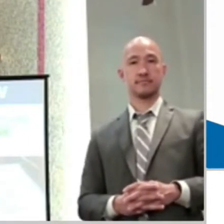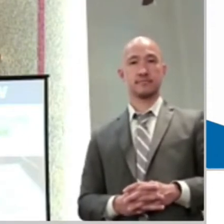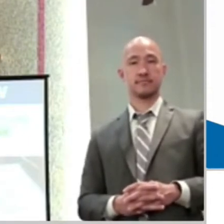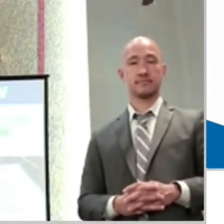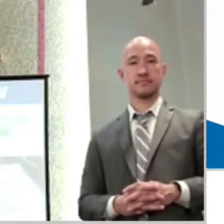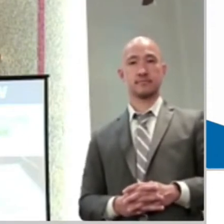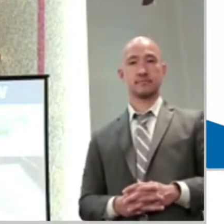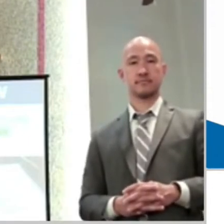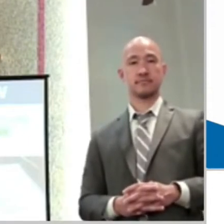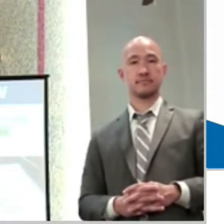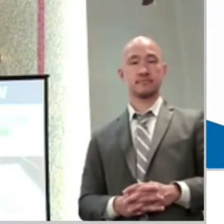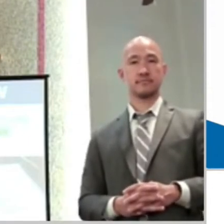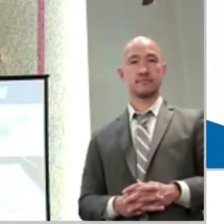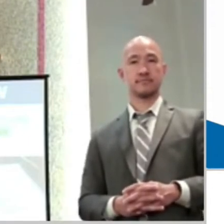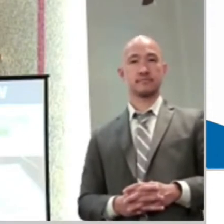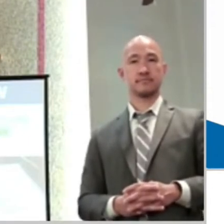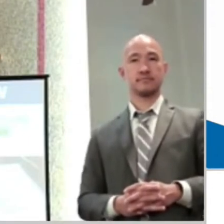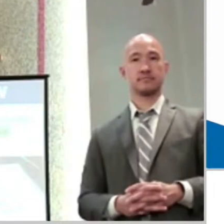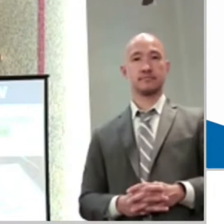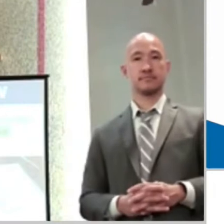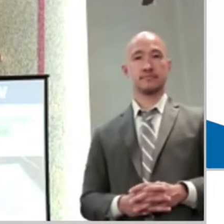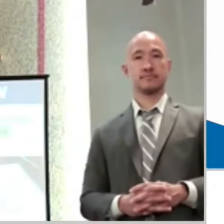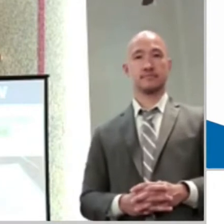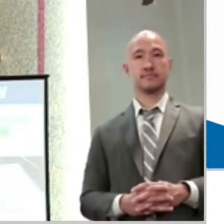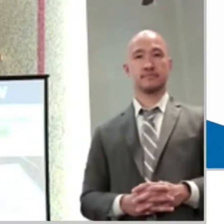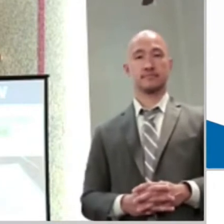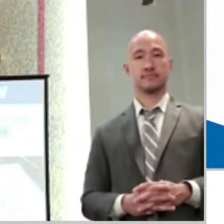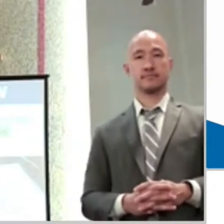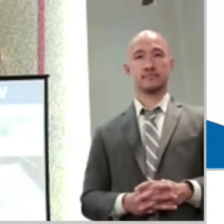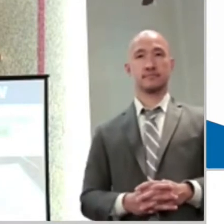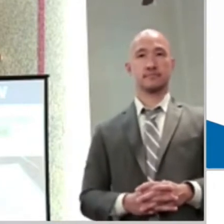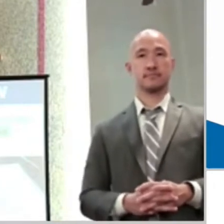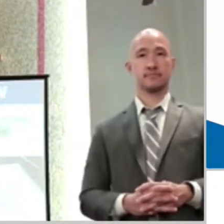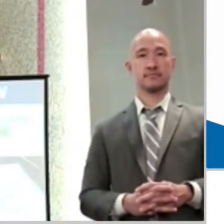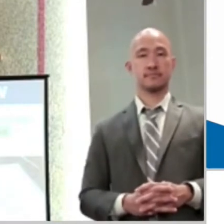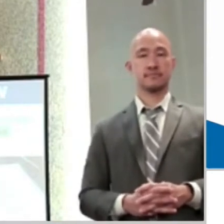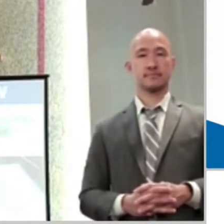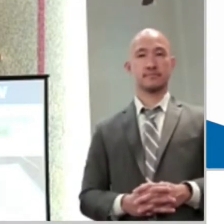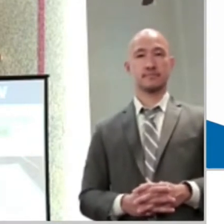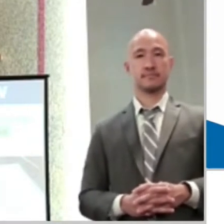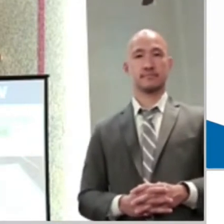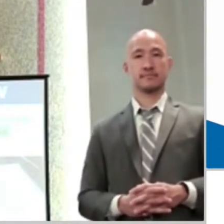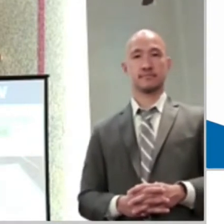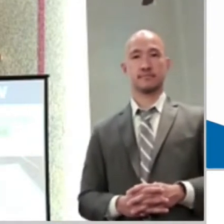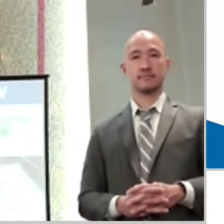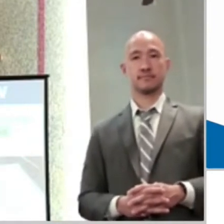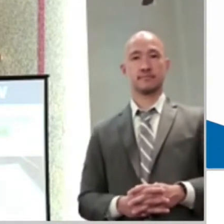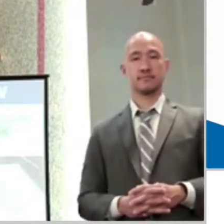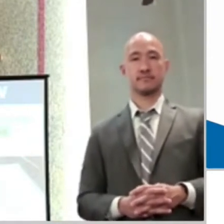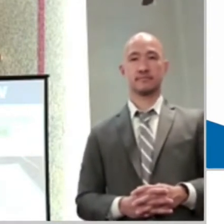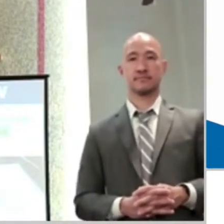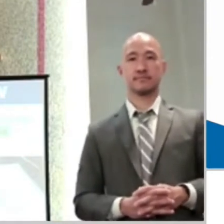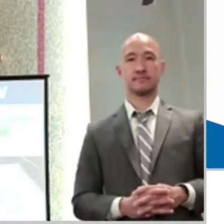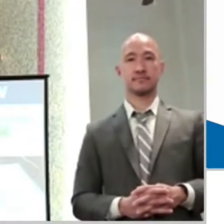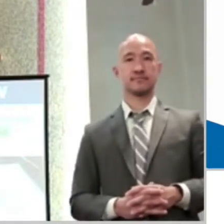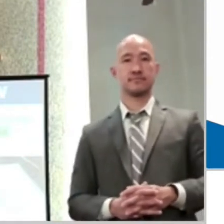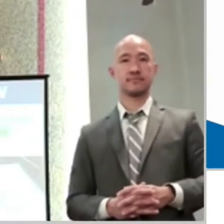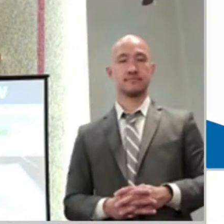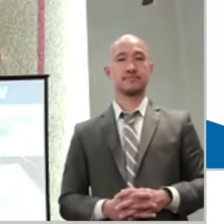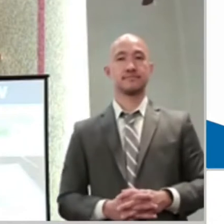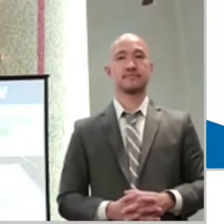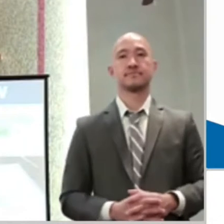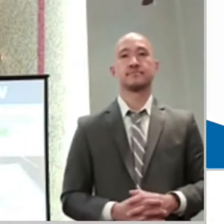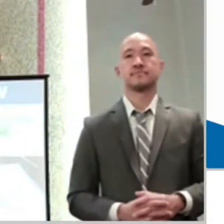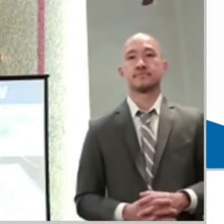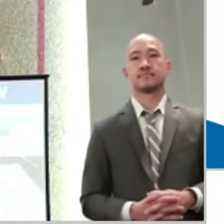how it works. I do them for me, for my faith with God. You know, there is a difference, isn't